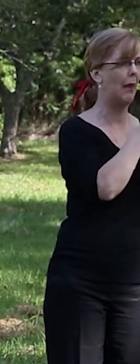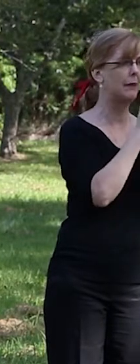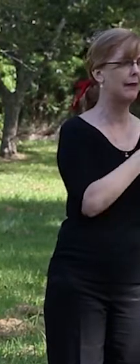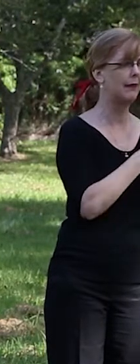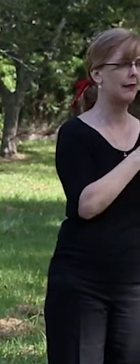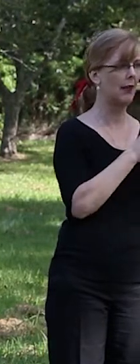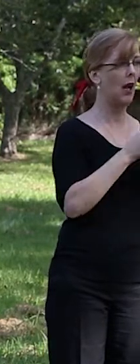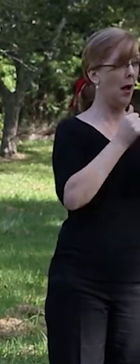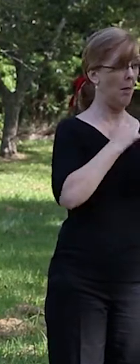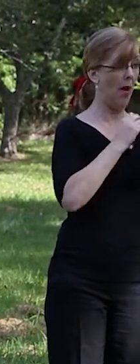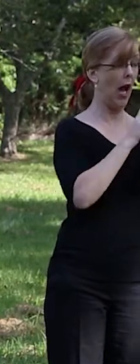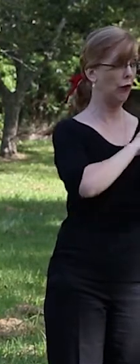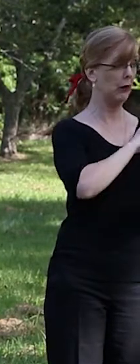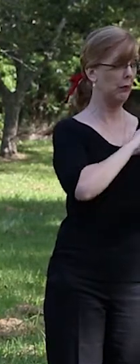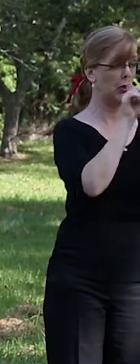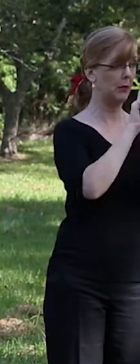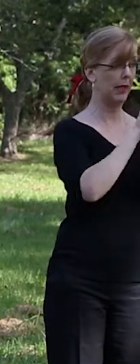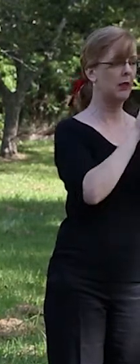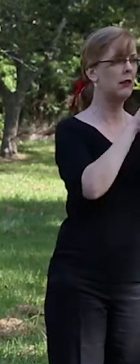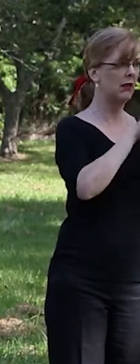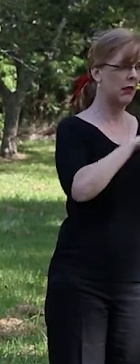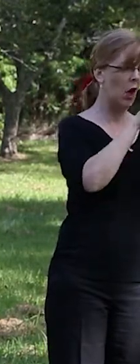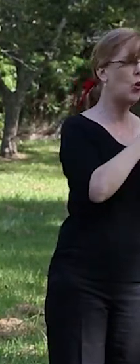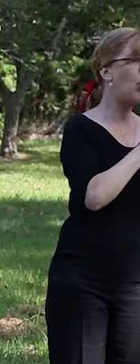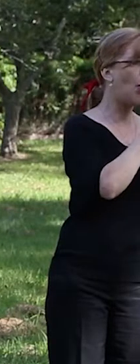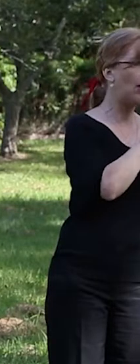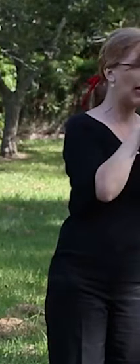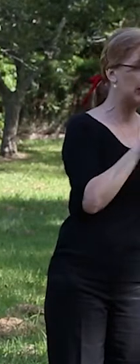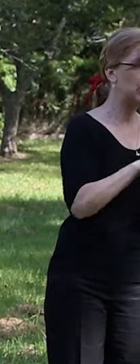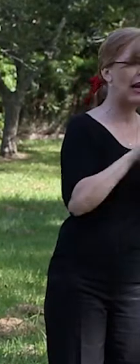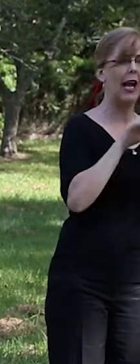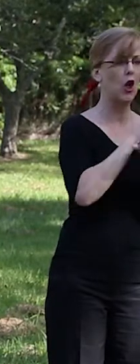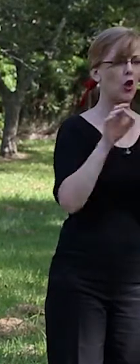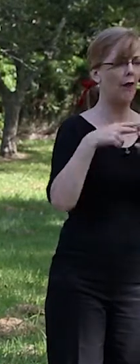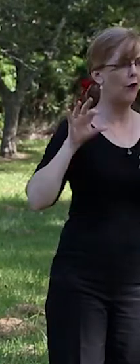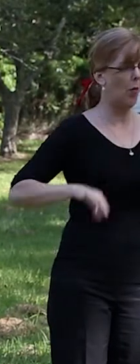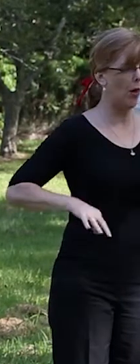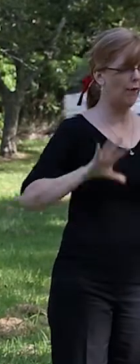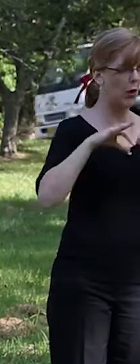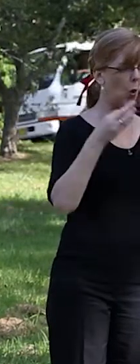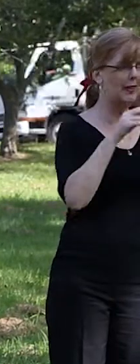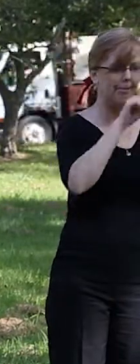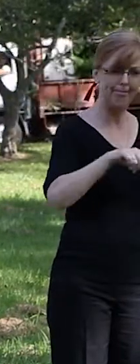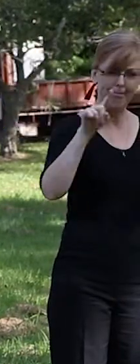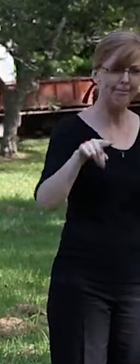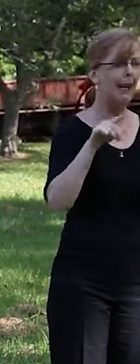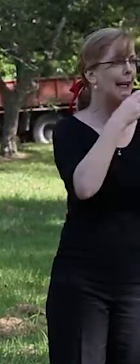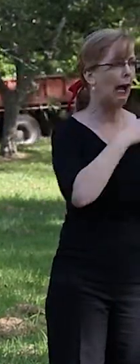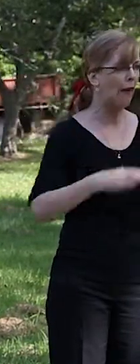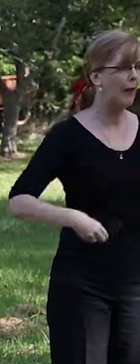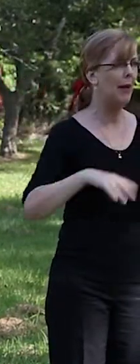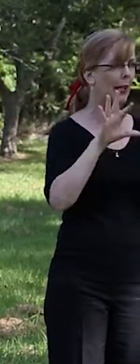My portfolio varies from corporate Australia to not-for-profit organisations to government agencies,